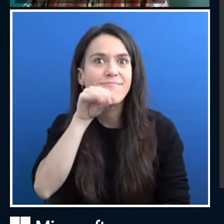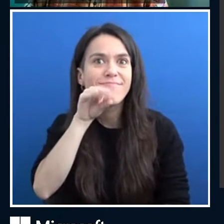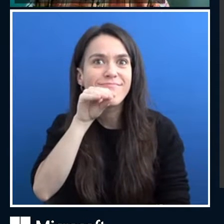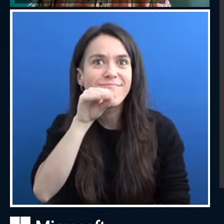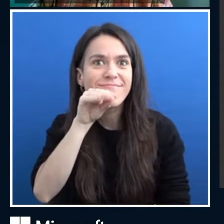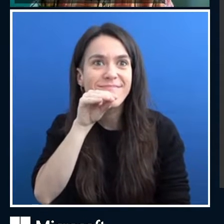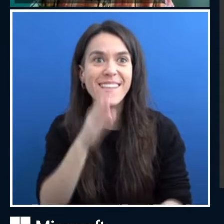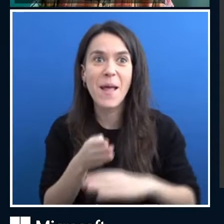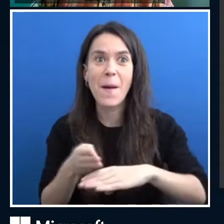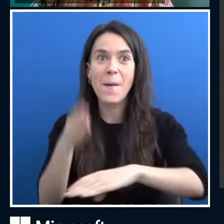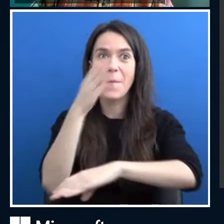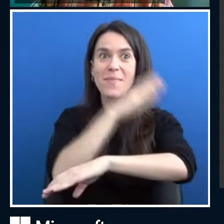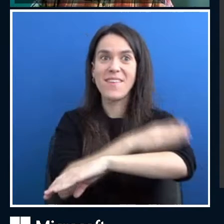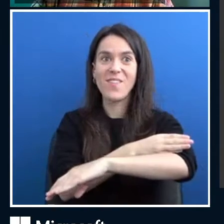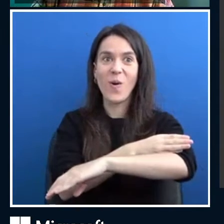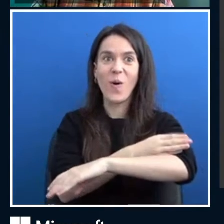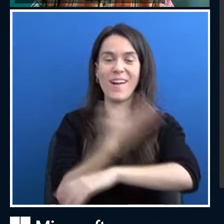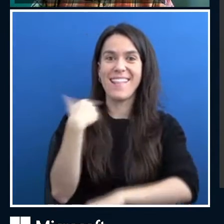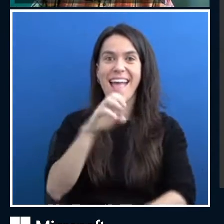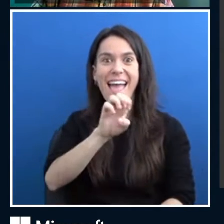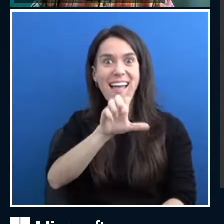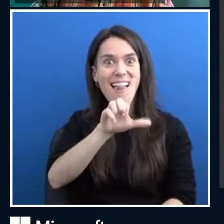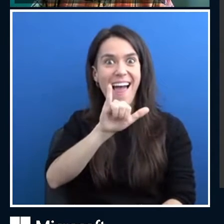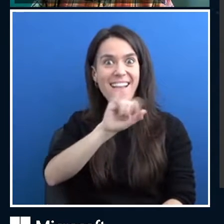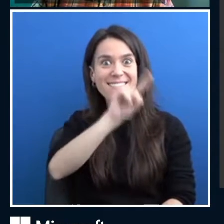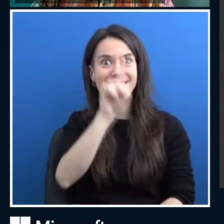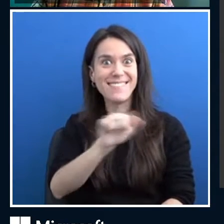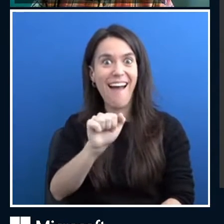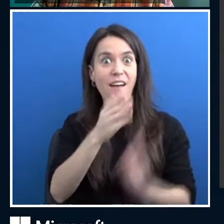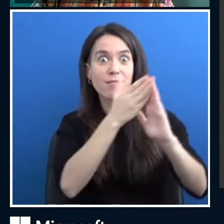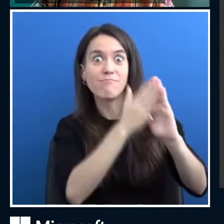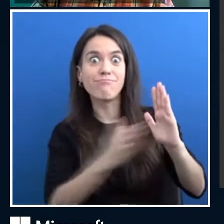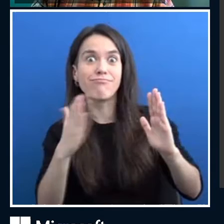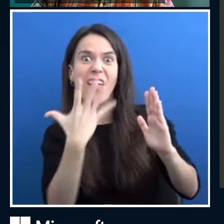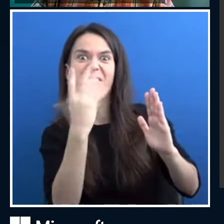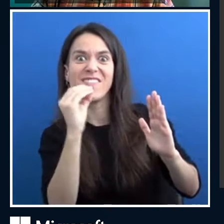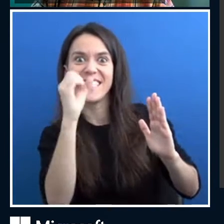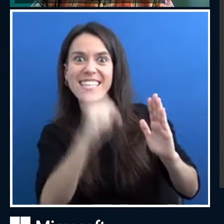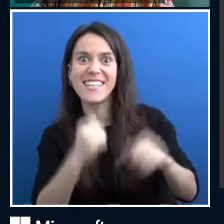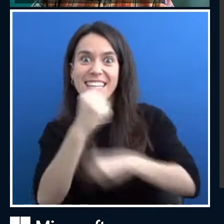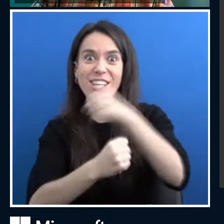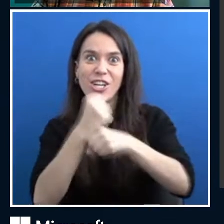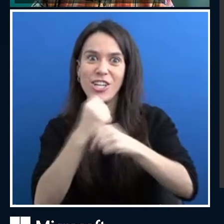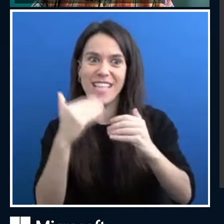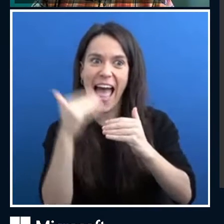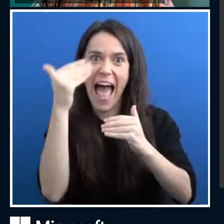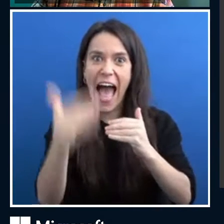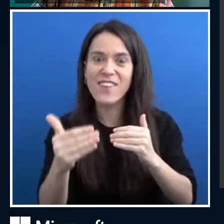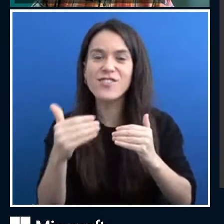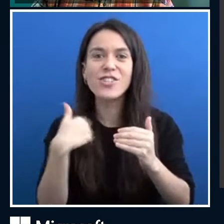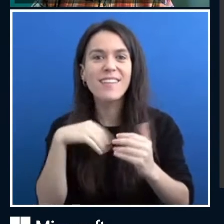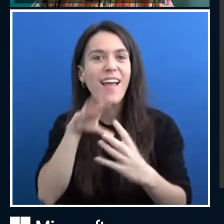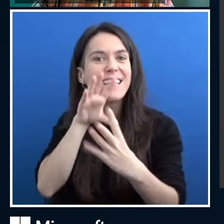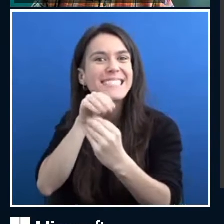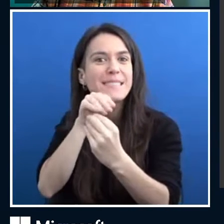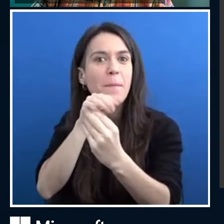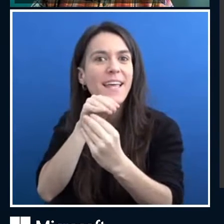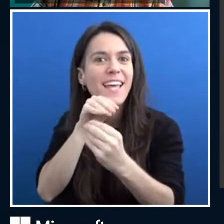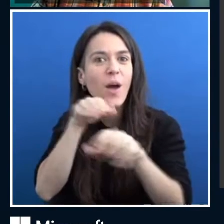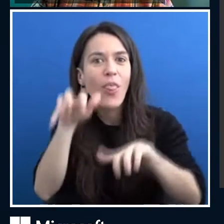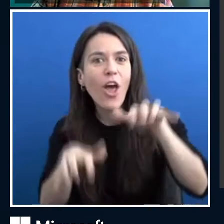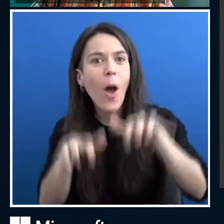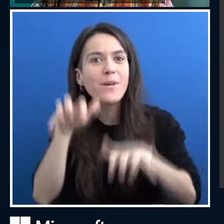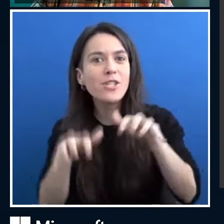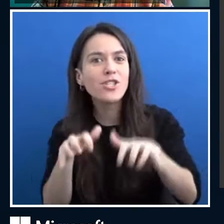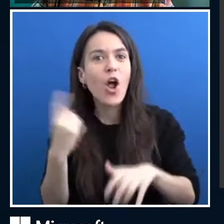progress over 50 years. And now we were speaking to computers, not just interacting with them via a